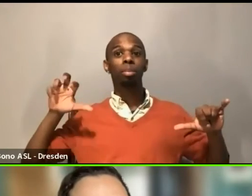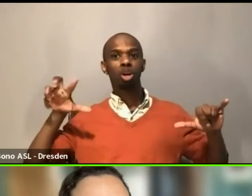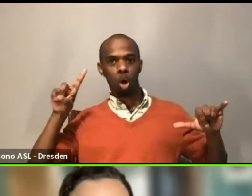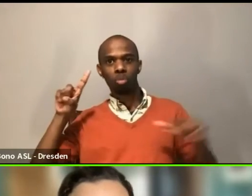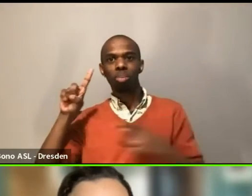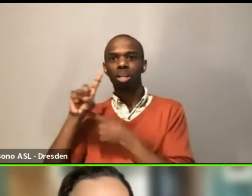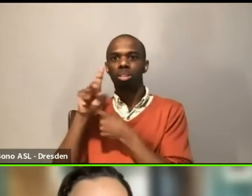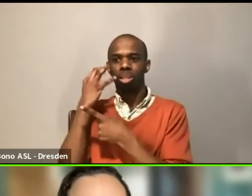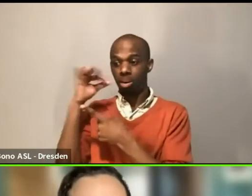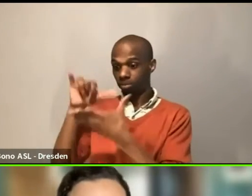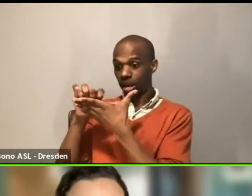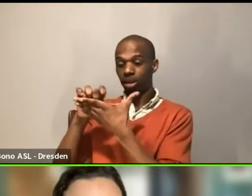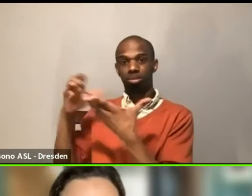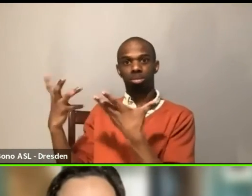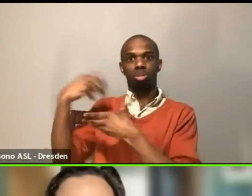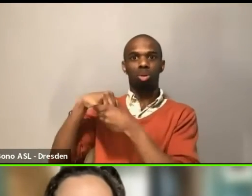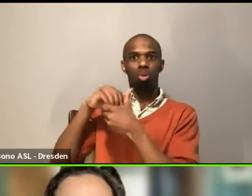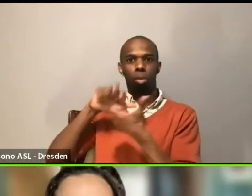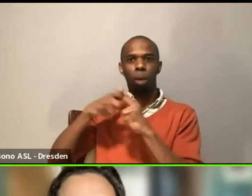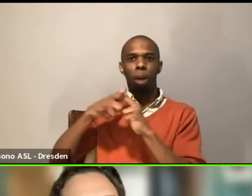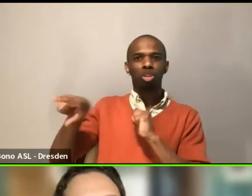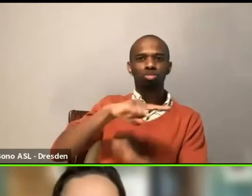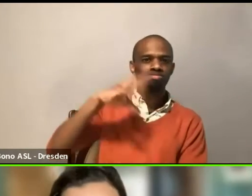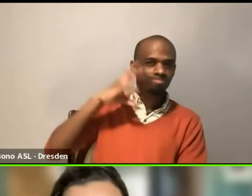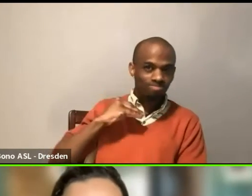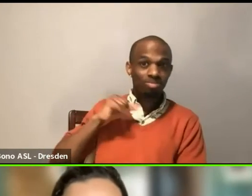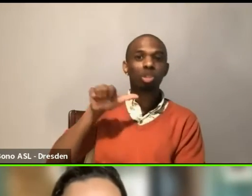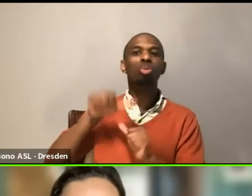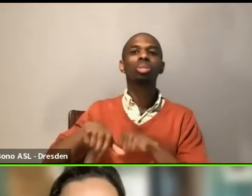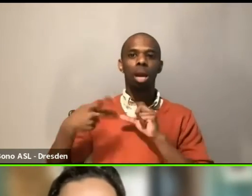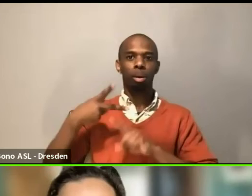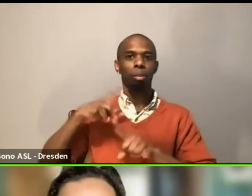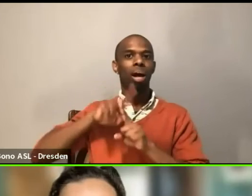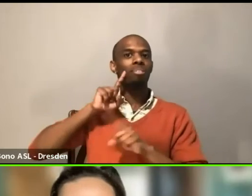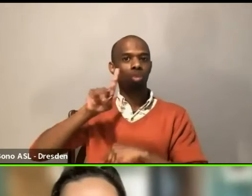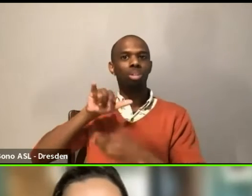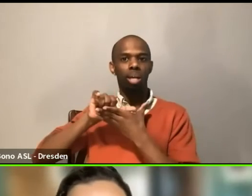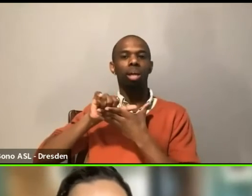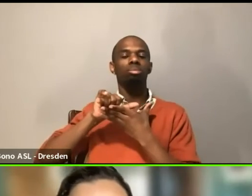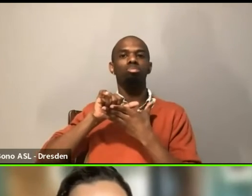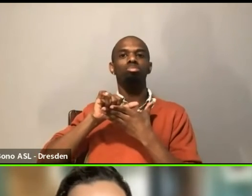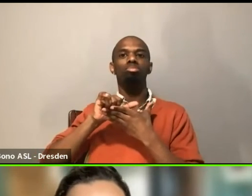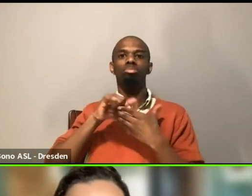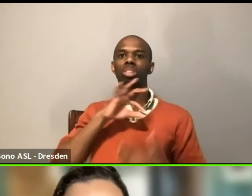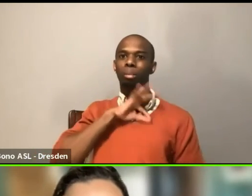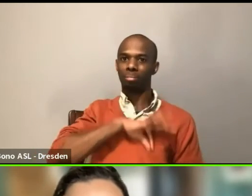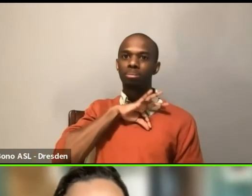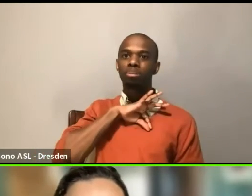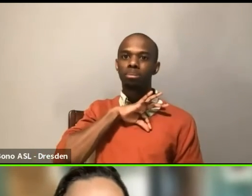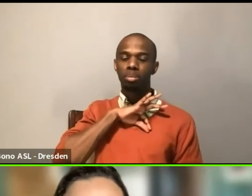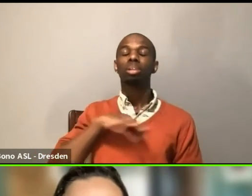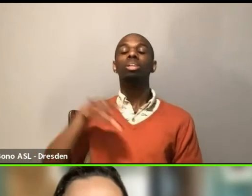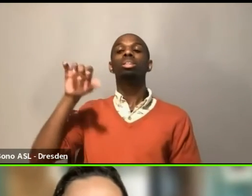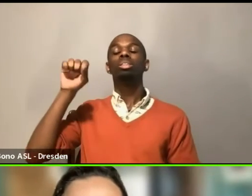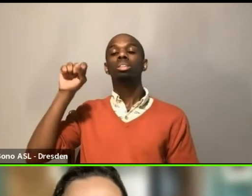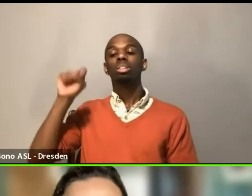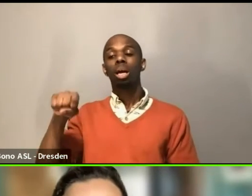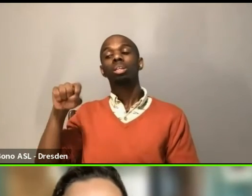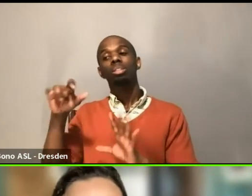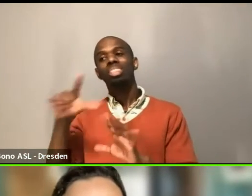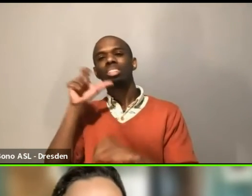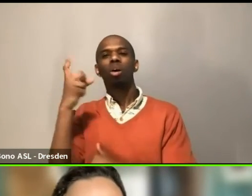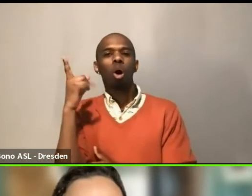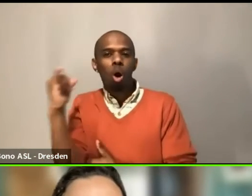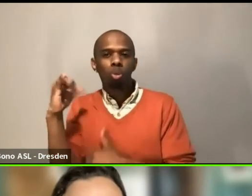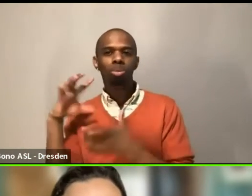And so like, this is possible currently, uh, but it's, that is not always the case just legally and fiscally. Right. So I needed to do